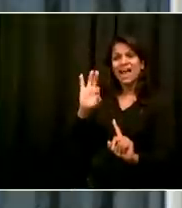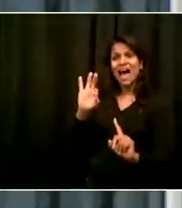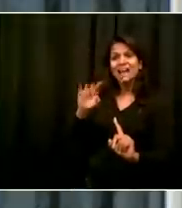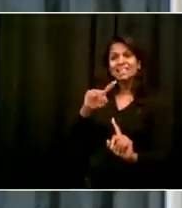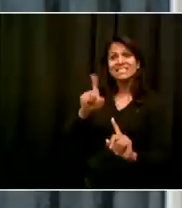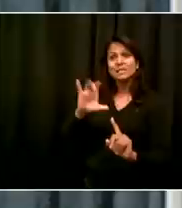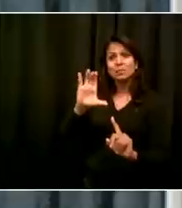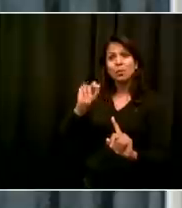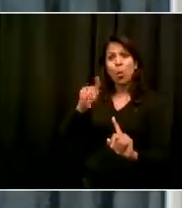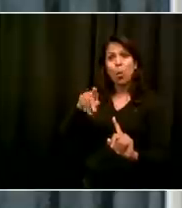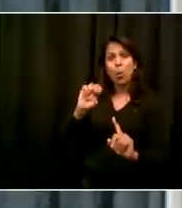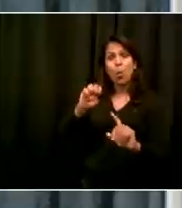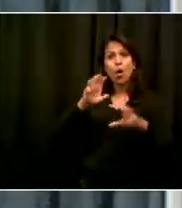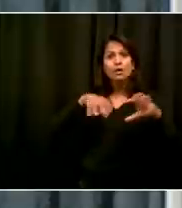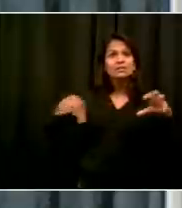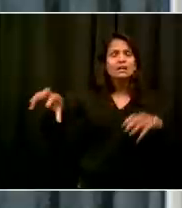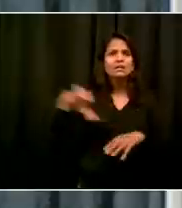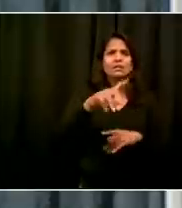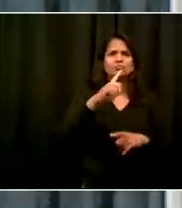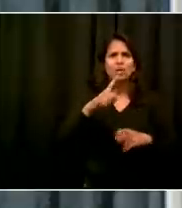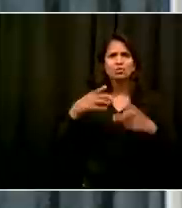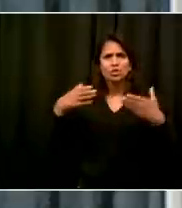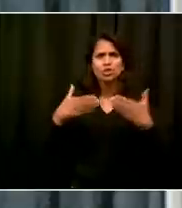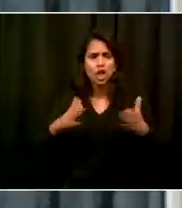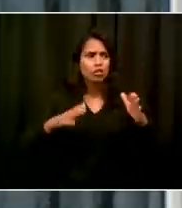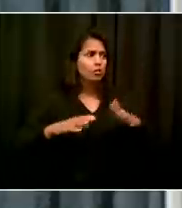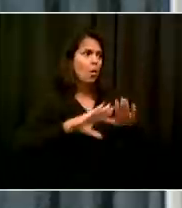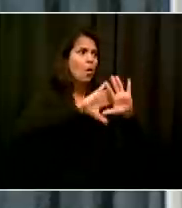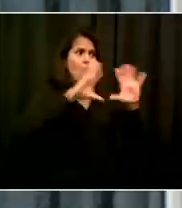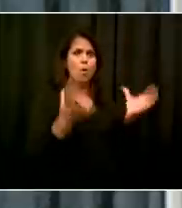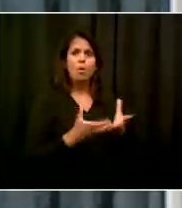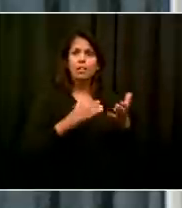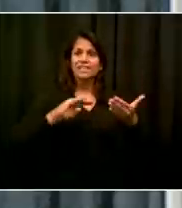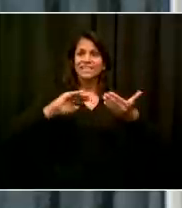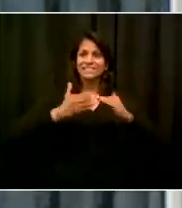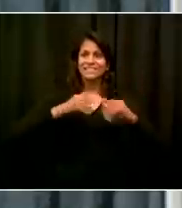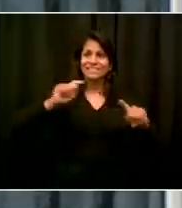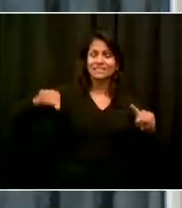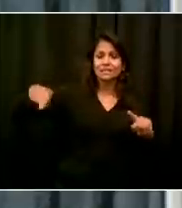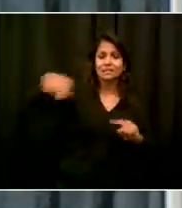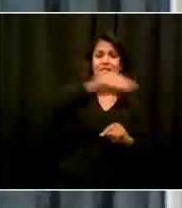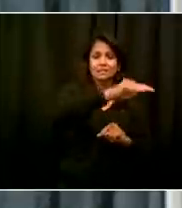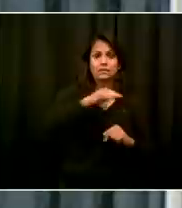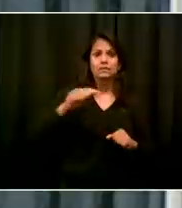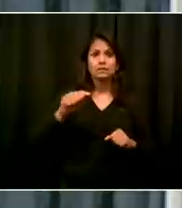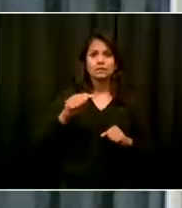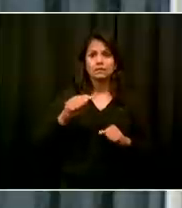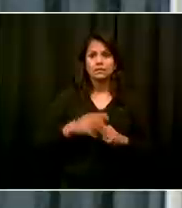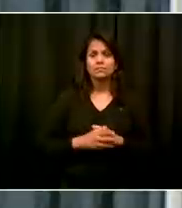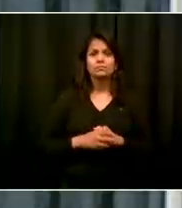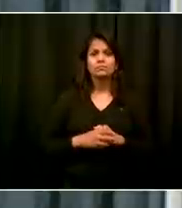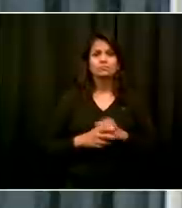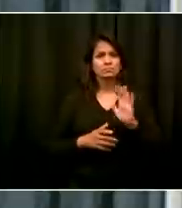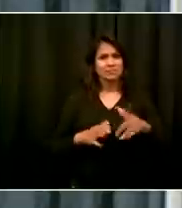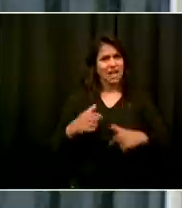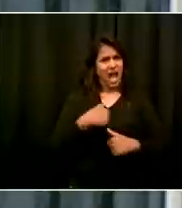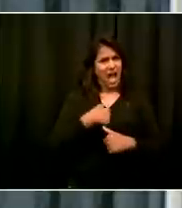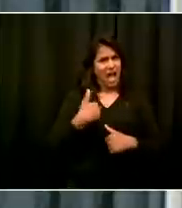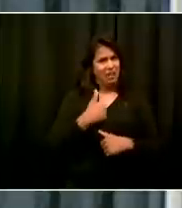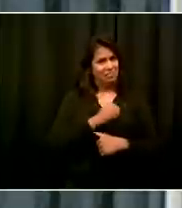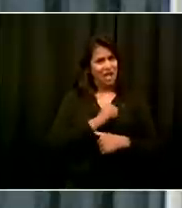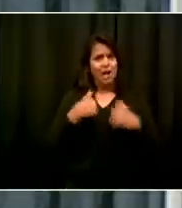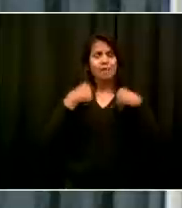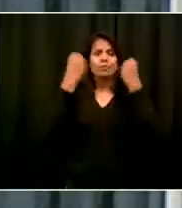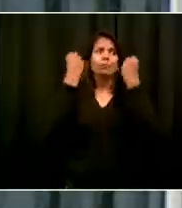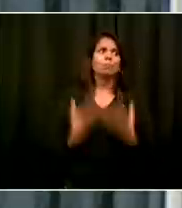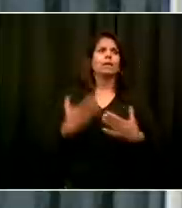I have to say, as a doctor who has taken care of many patients who are restaurant workers and cooks and other people